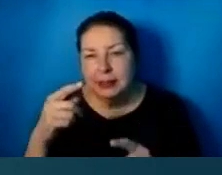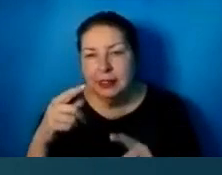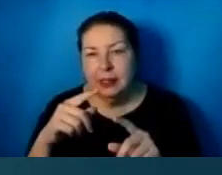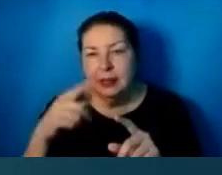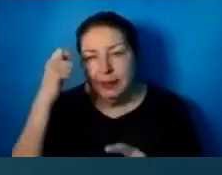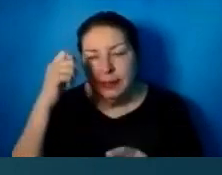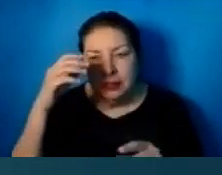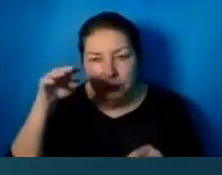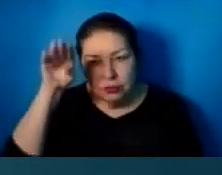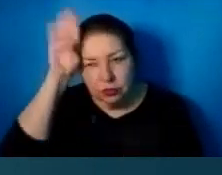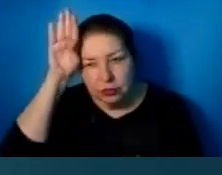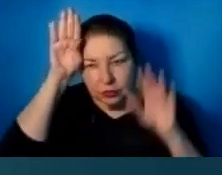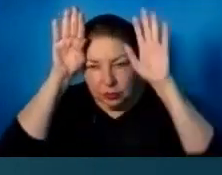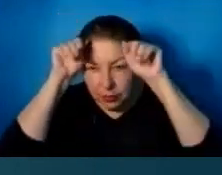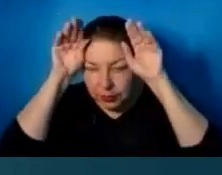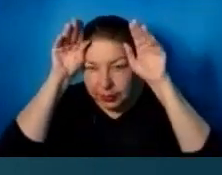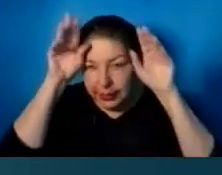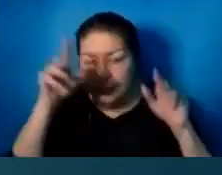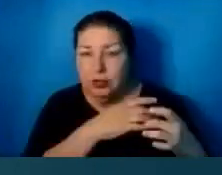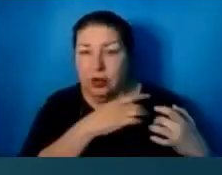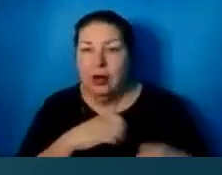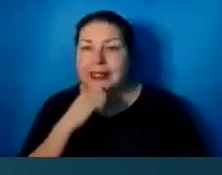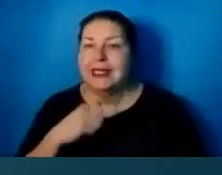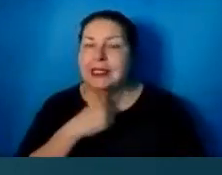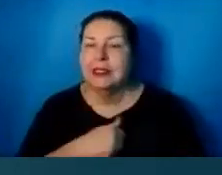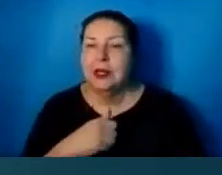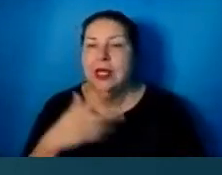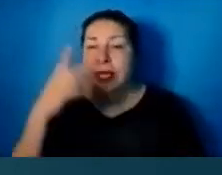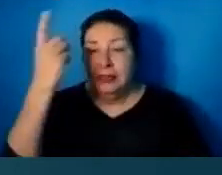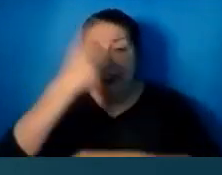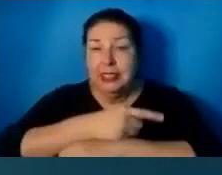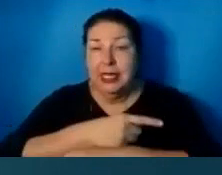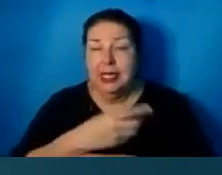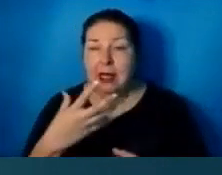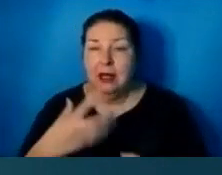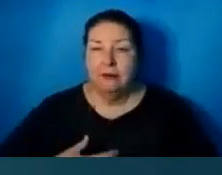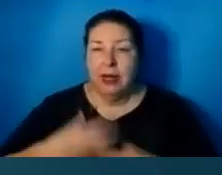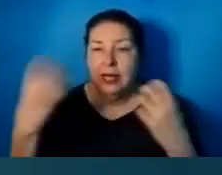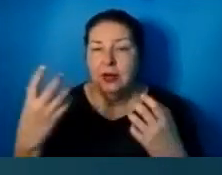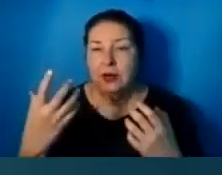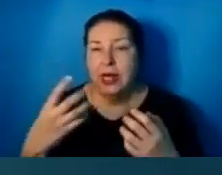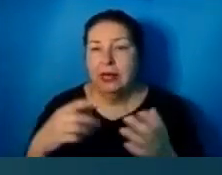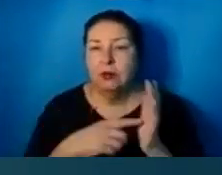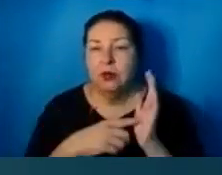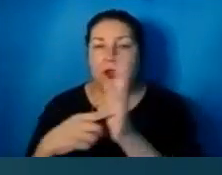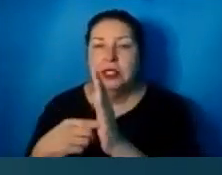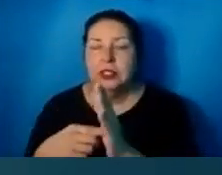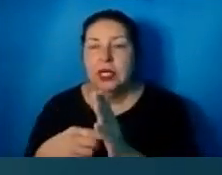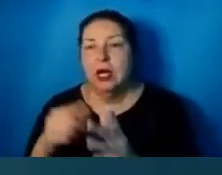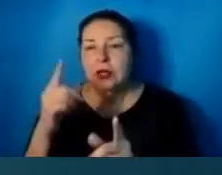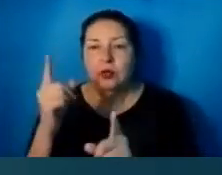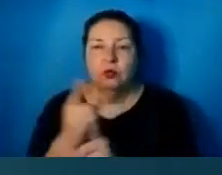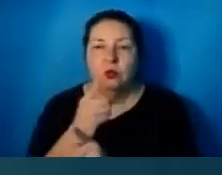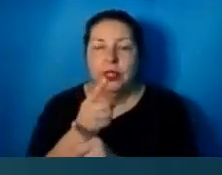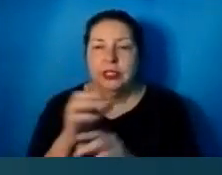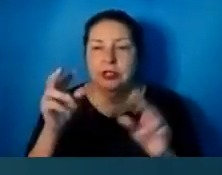heart, you are storing up wrath for yourself in the day of wrath and revelation of the righteous judgment of God,